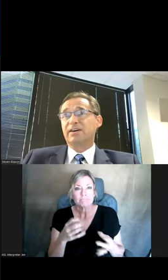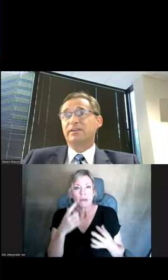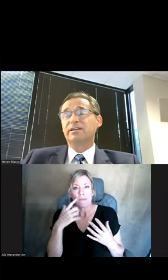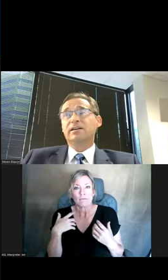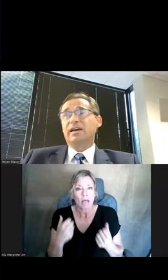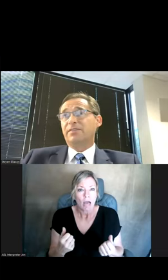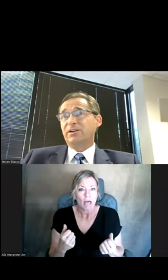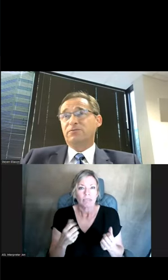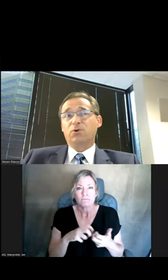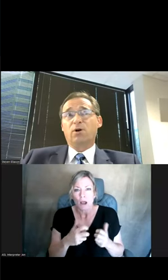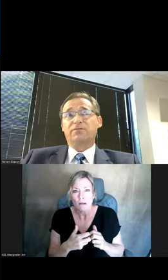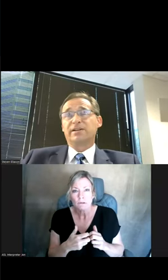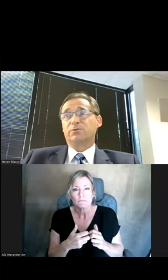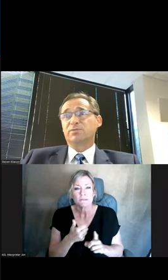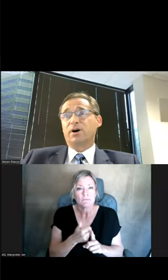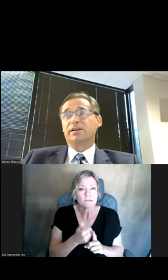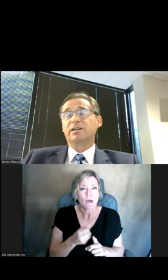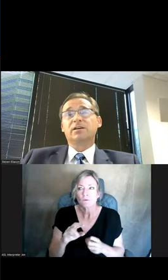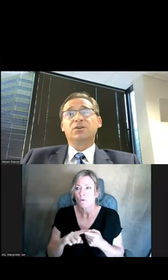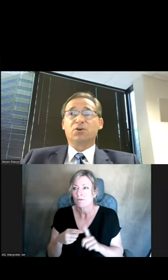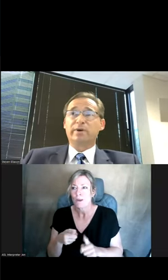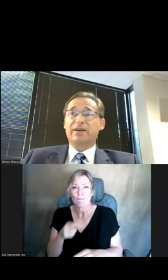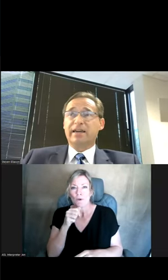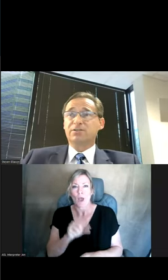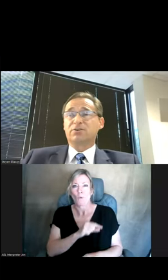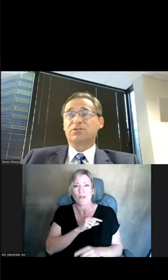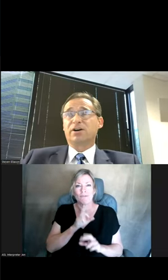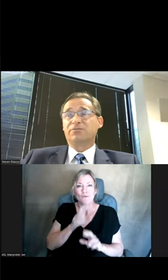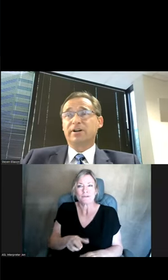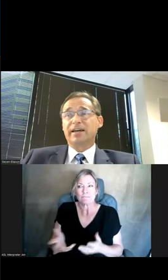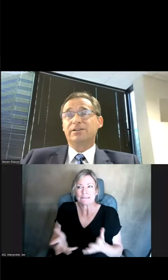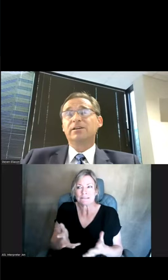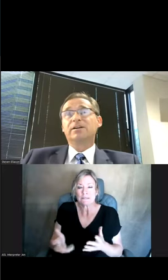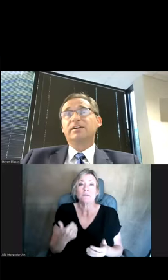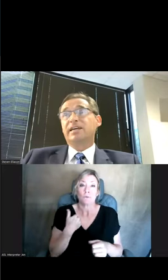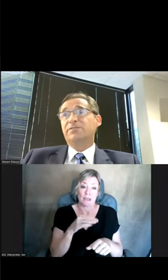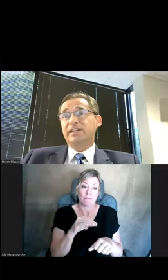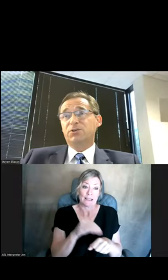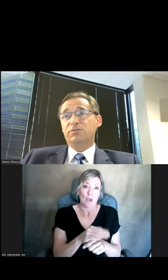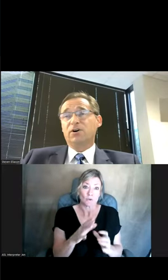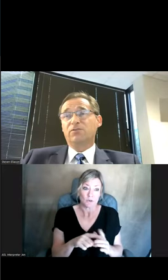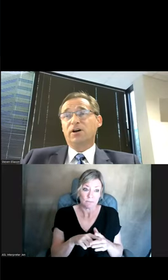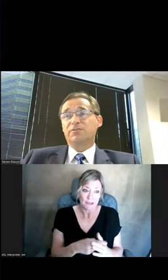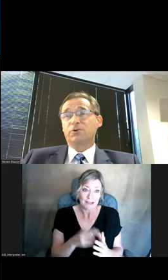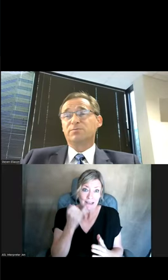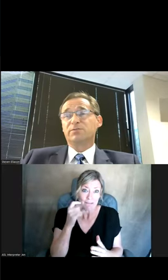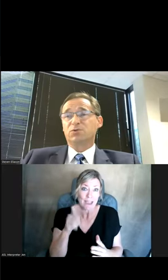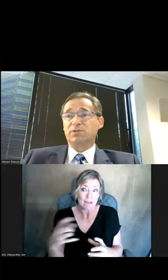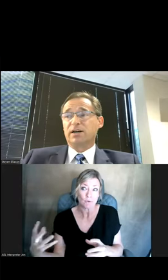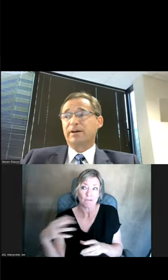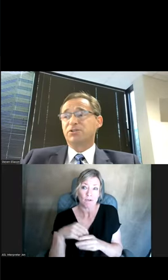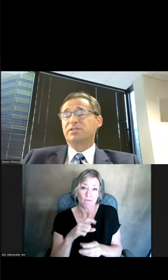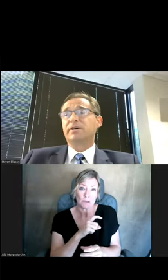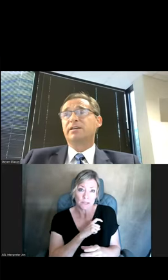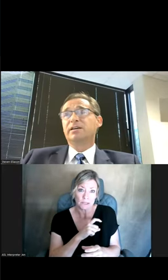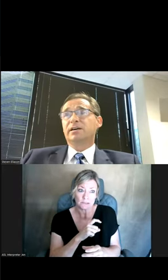a friend's having, and they don't feel qualified to respond. So we have counselors on the front end. If they need to involve law enforcement, which